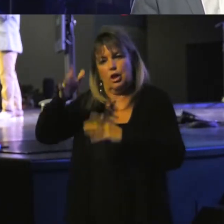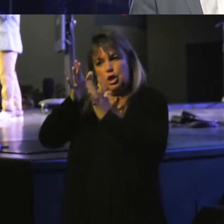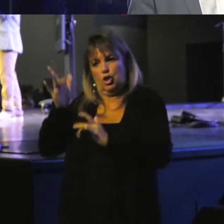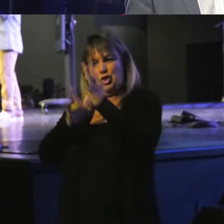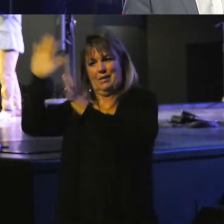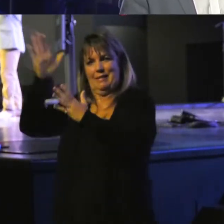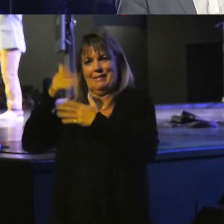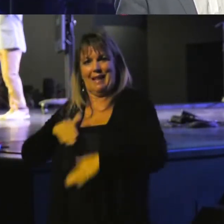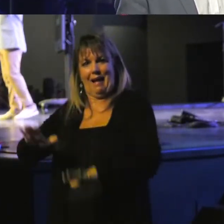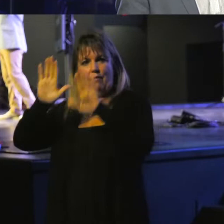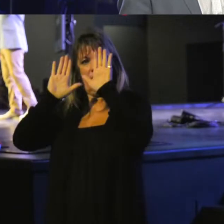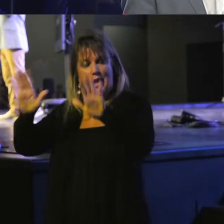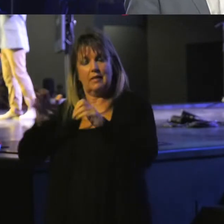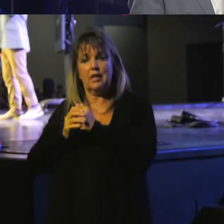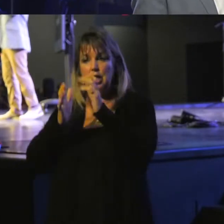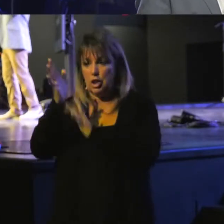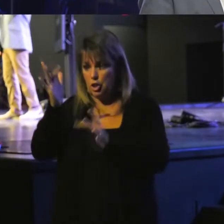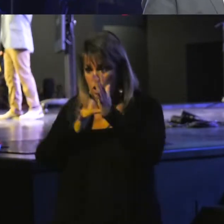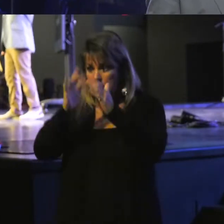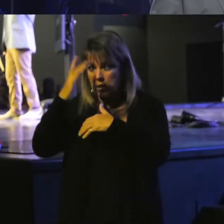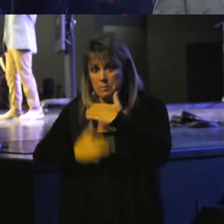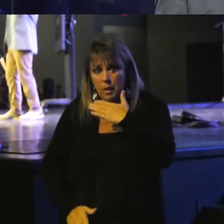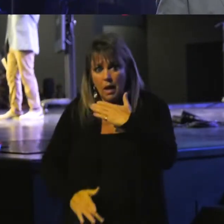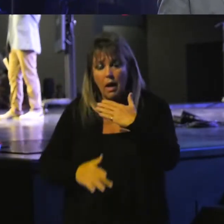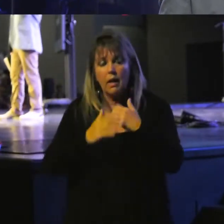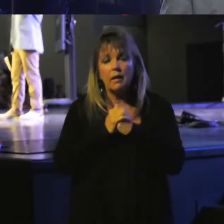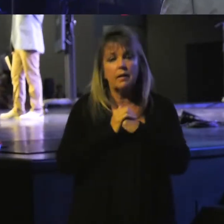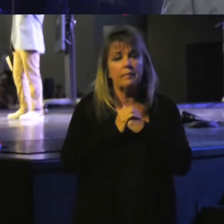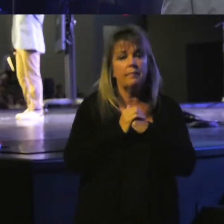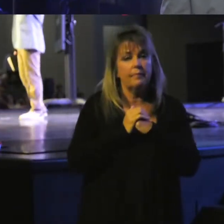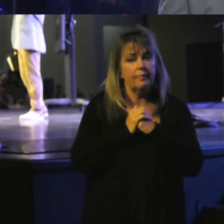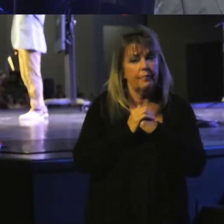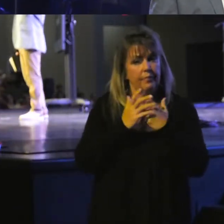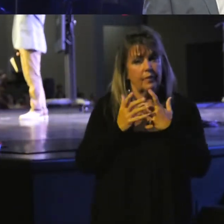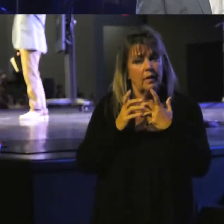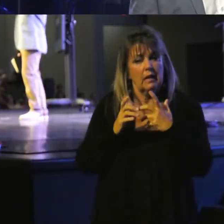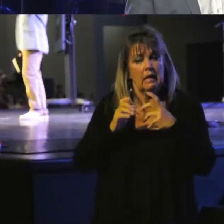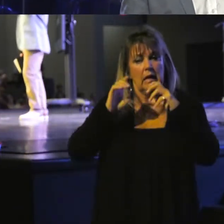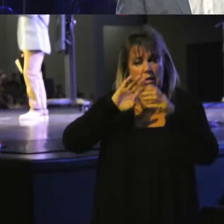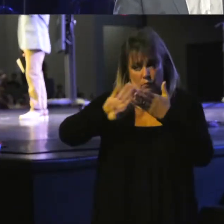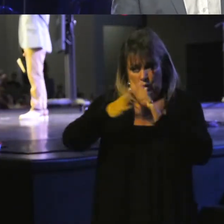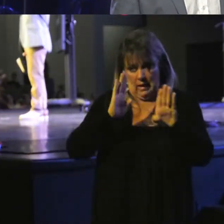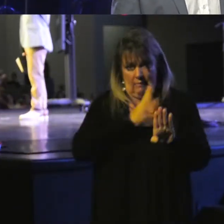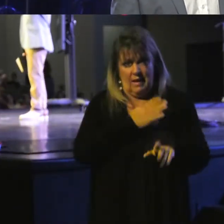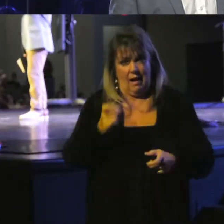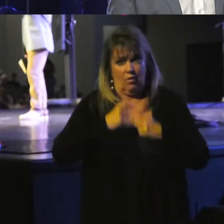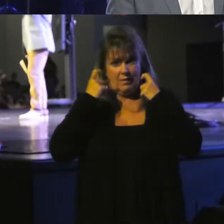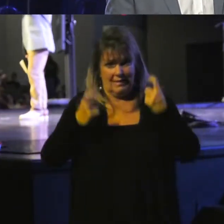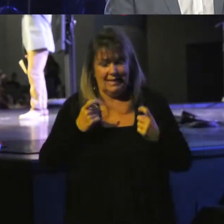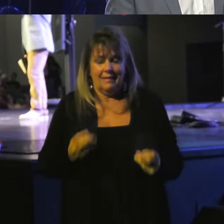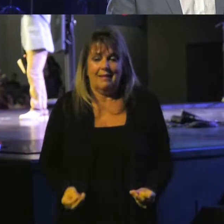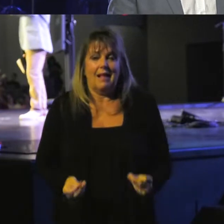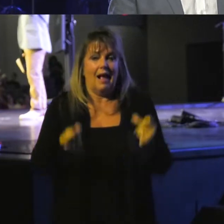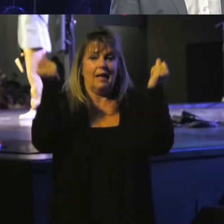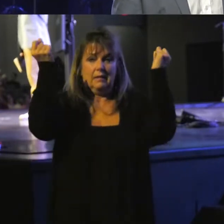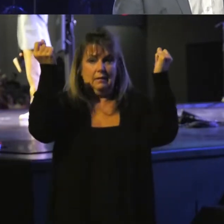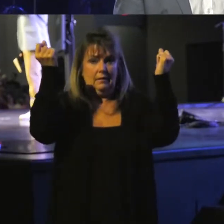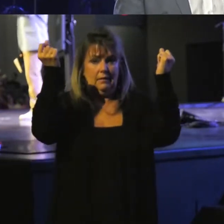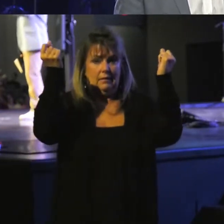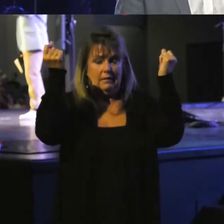Jesus. See, the blood of Jesus is available to forgive us of our sins instantly,